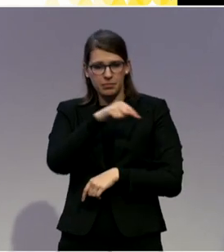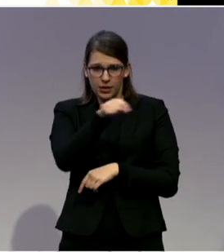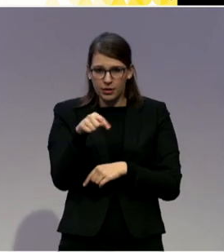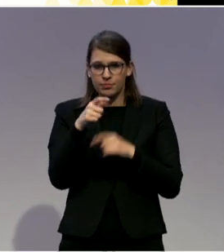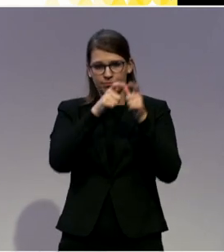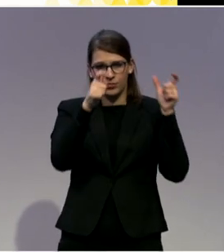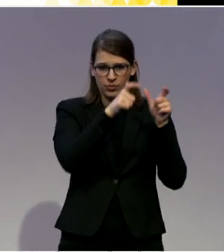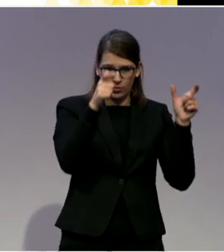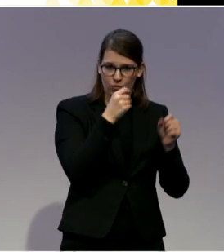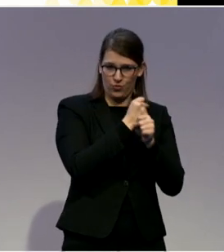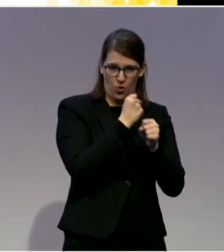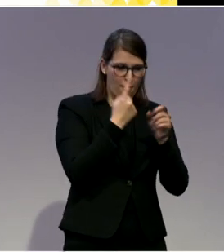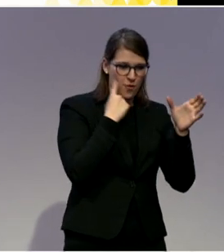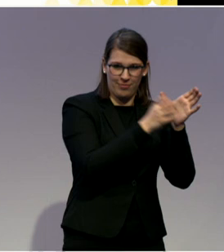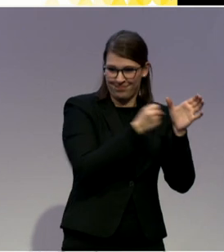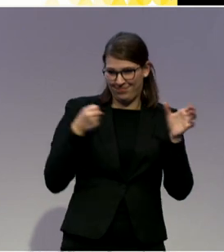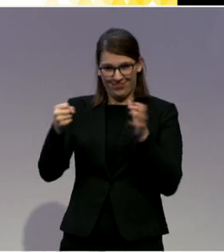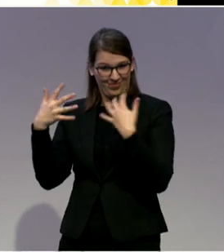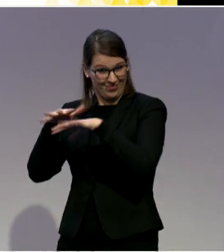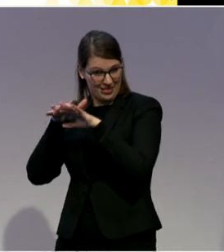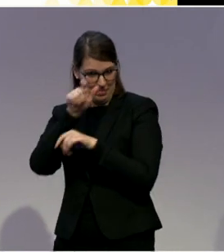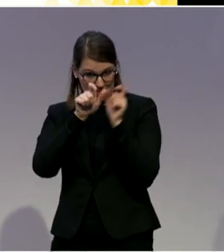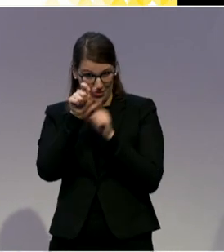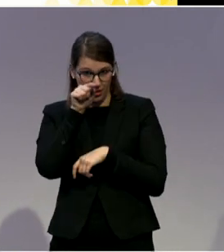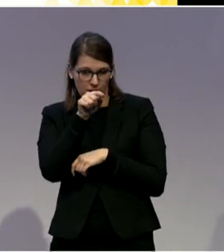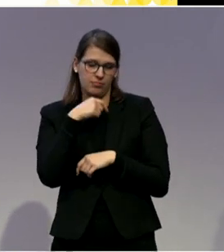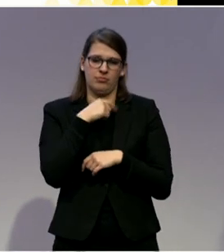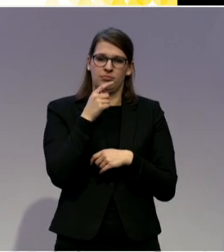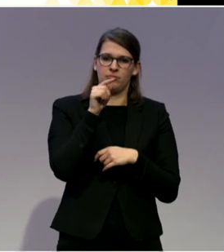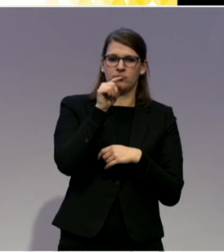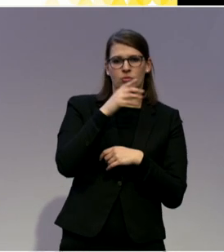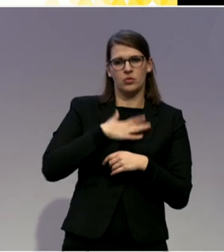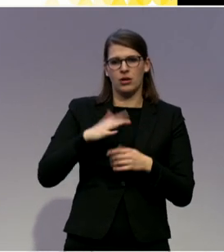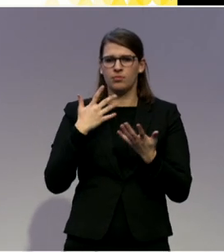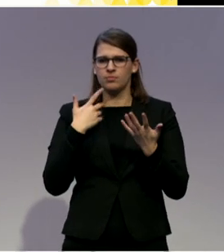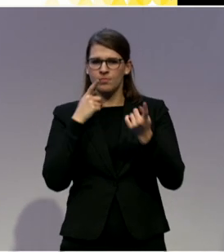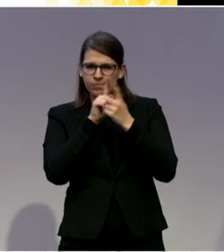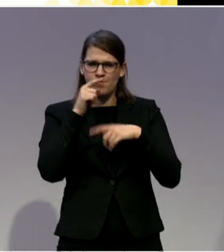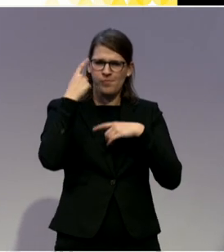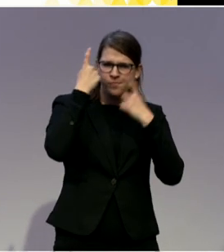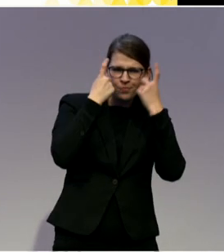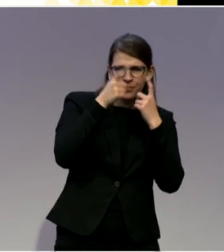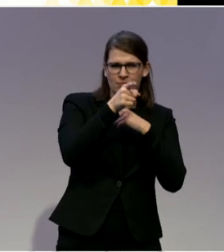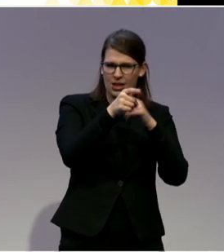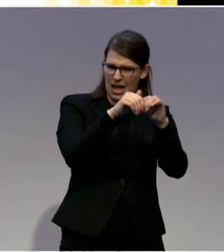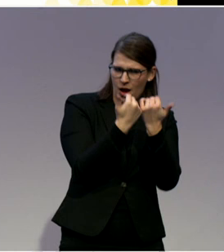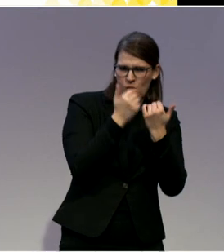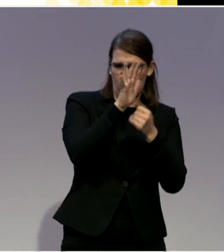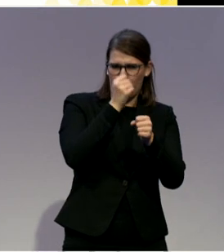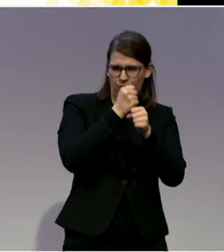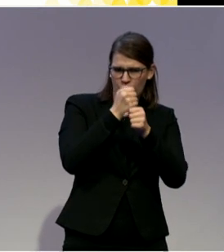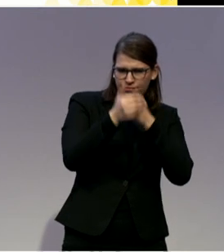process in terms of designing and implementing it, both from the policy side and the practice side.